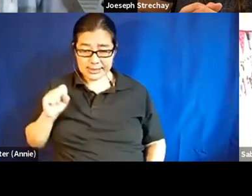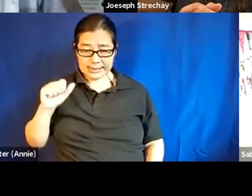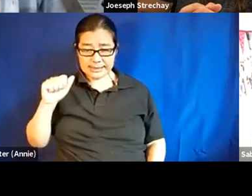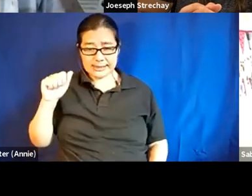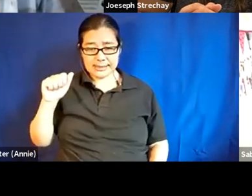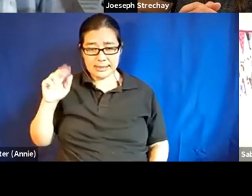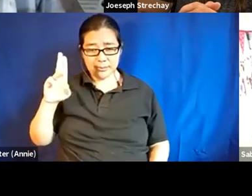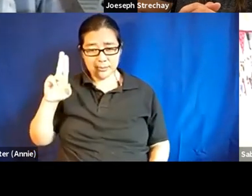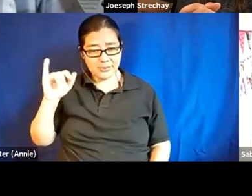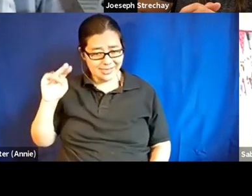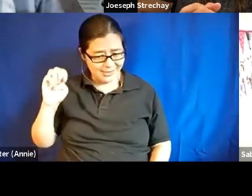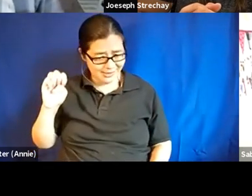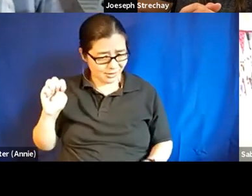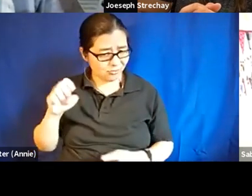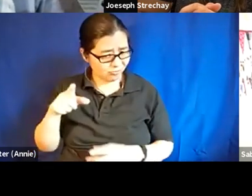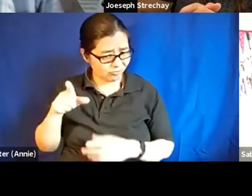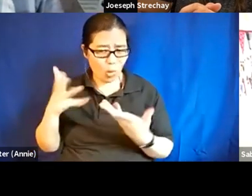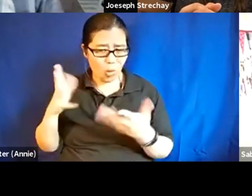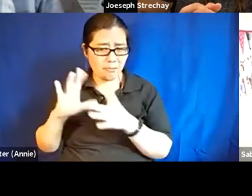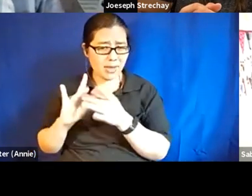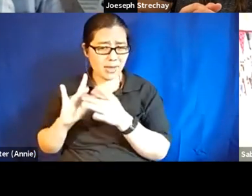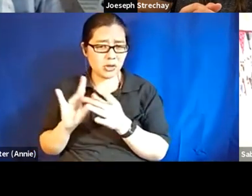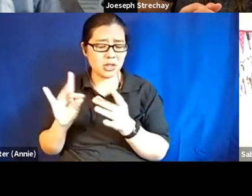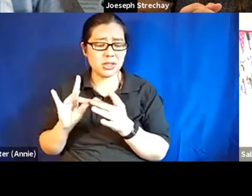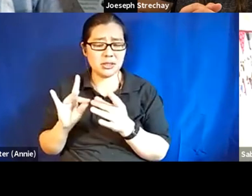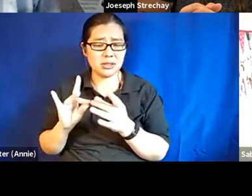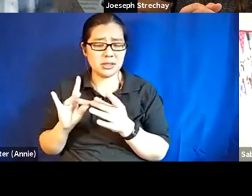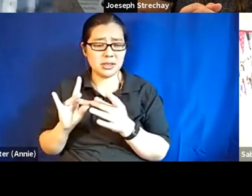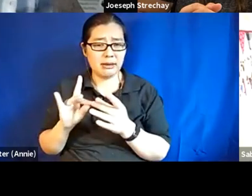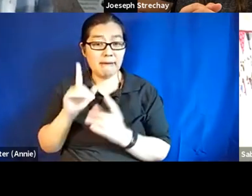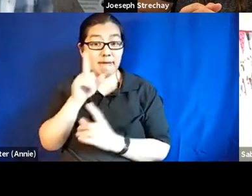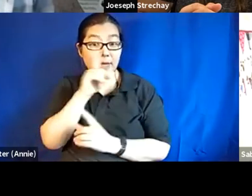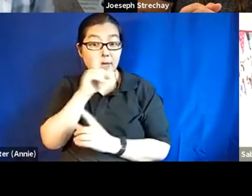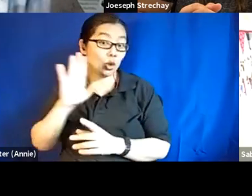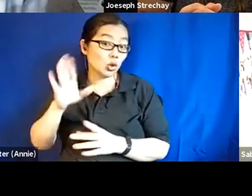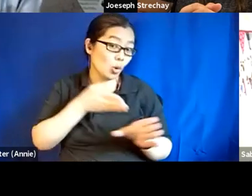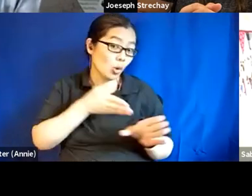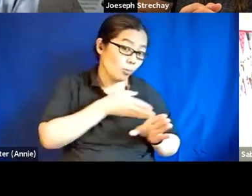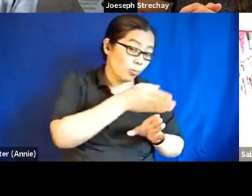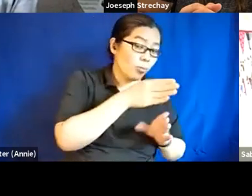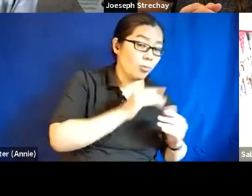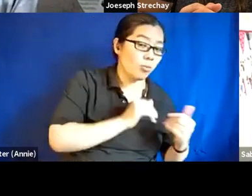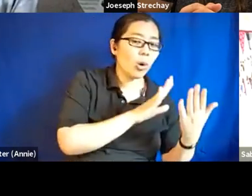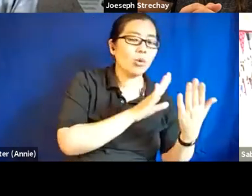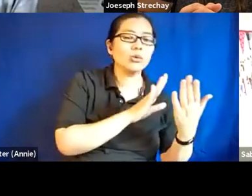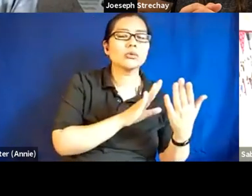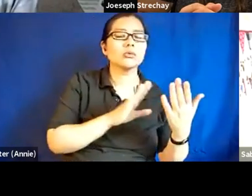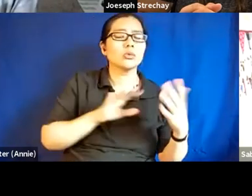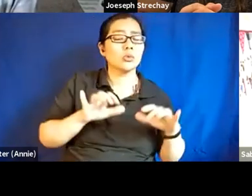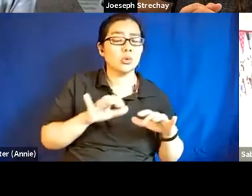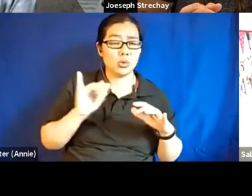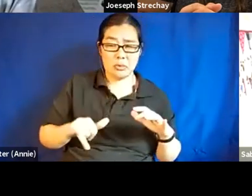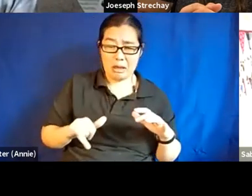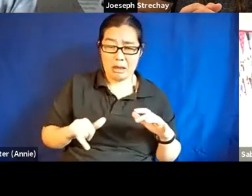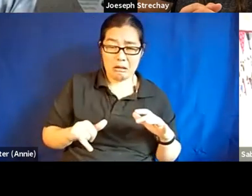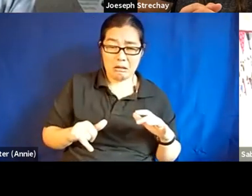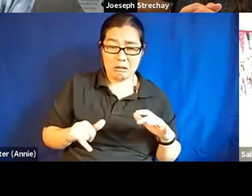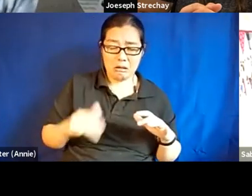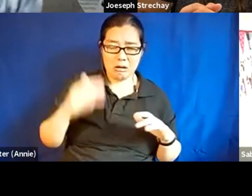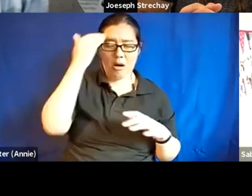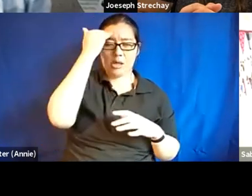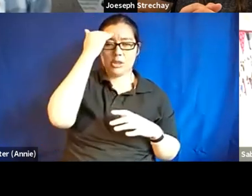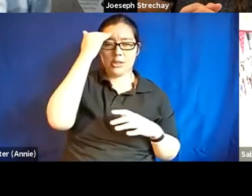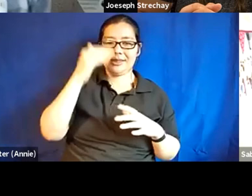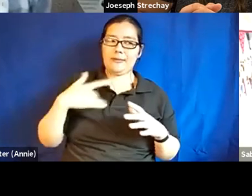fiction. Is, is your choice. Right. So do you do that consciously because it gives you more